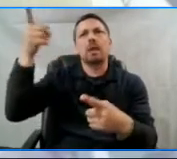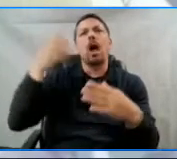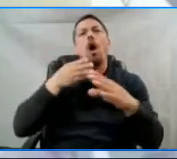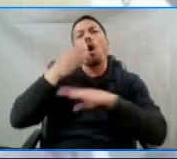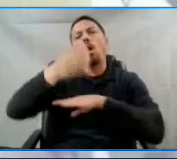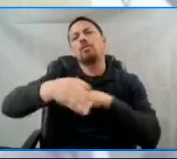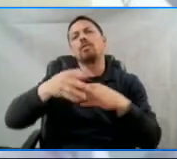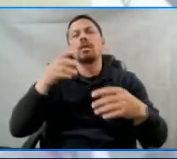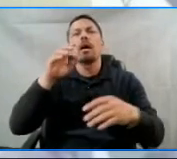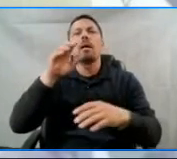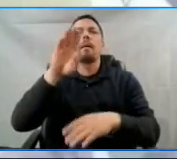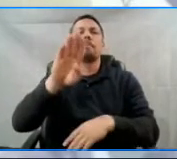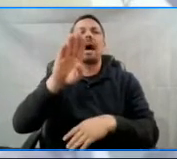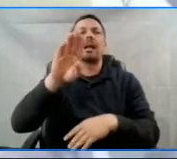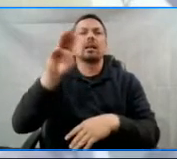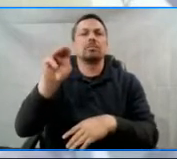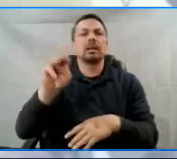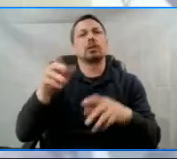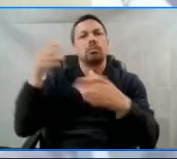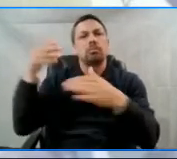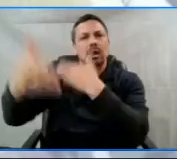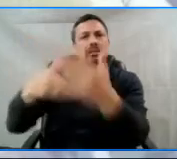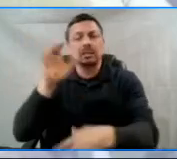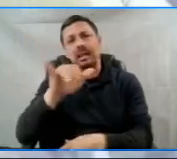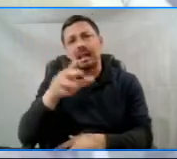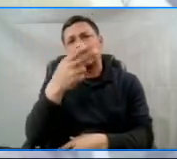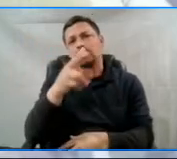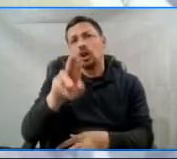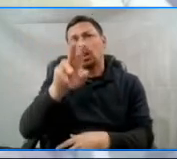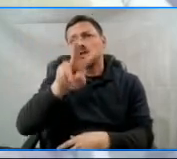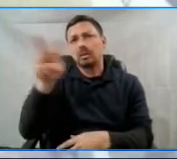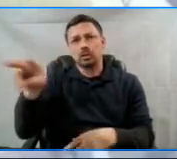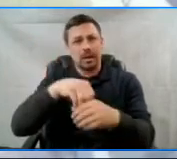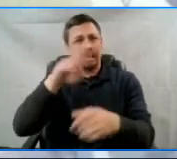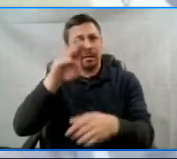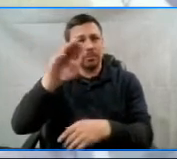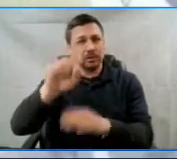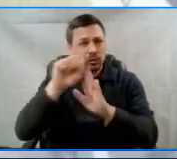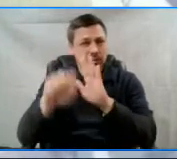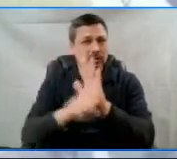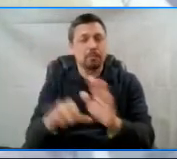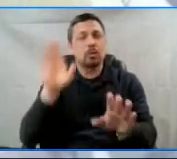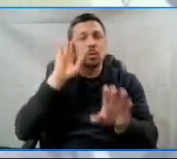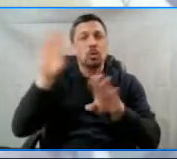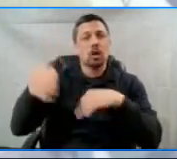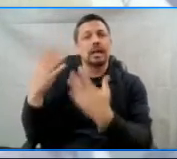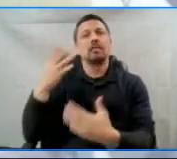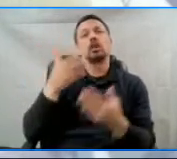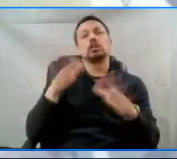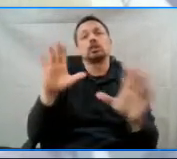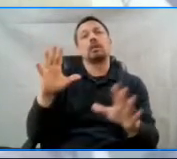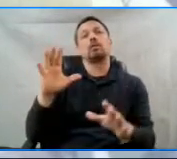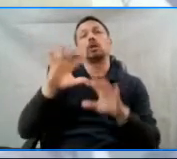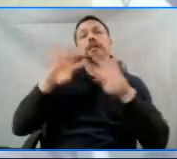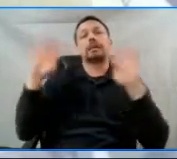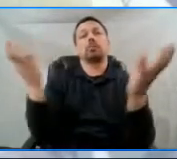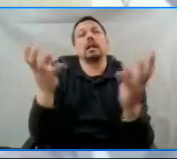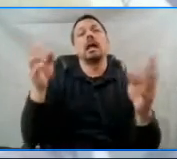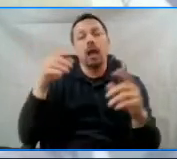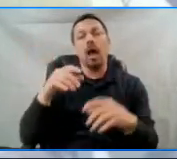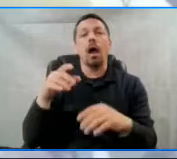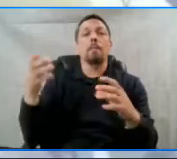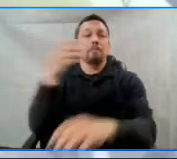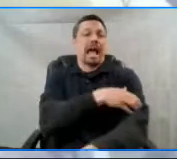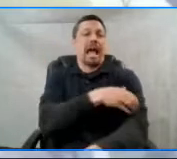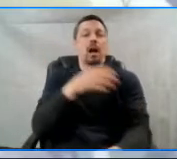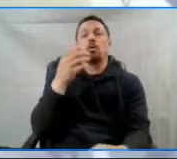Missouri's HJR 22, which would give the General Assembly policy authority over a ballot measure before it is even